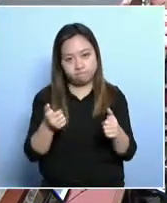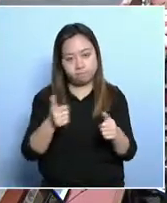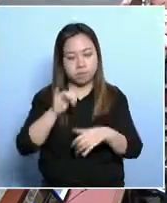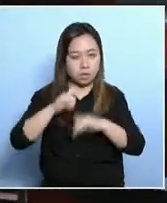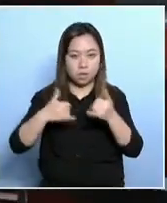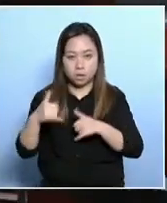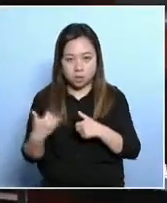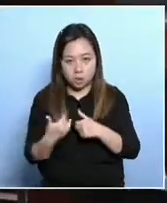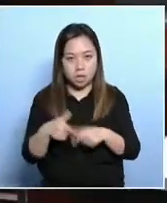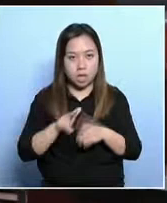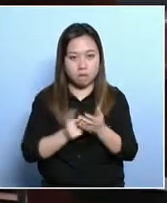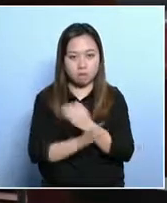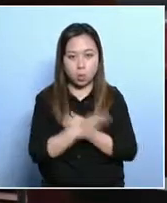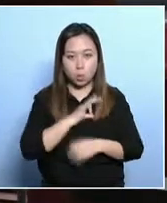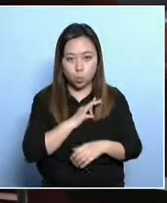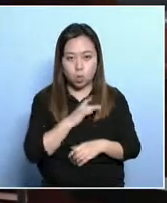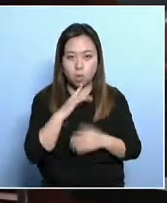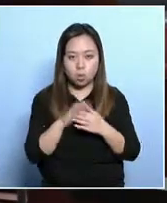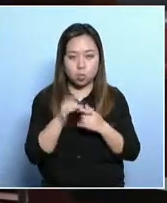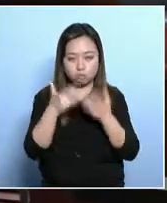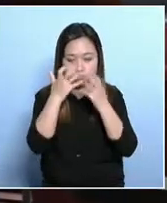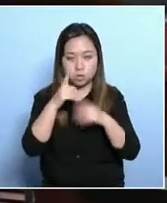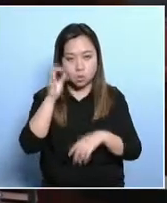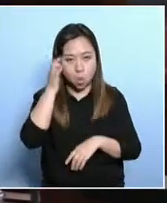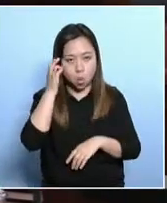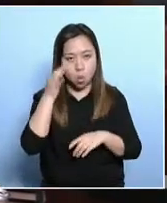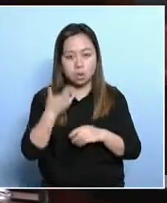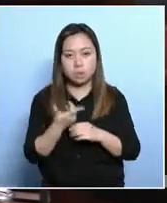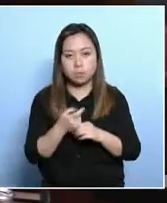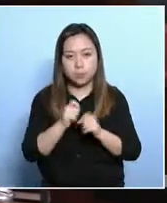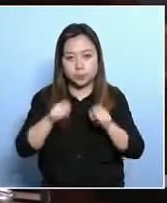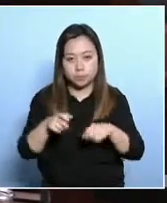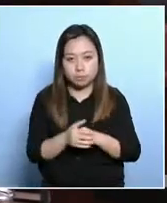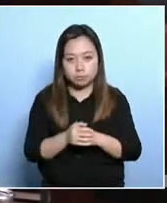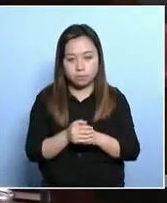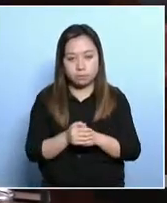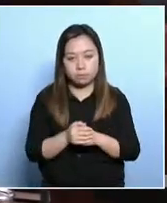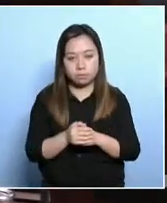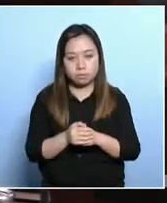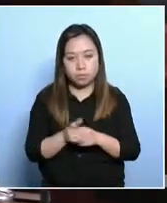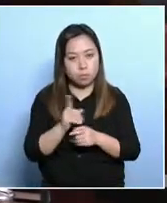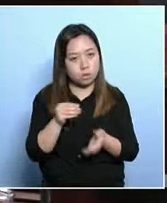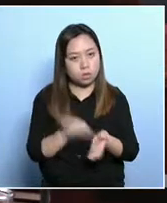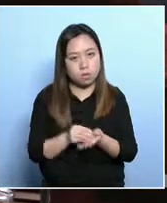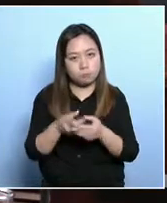I thank the deputations and individuals for coming to this hearing.